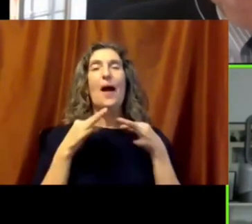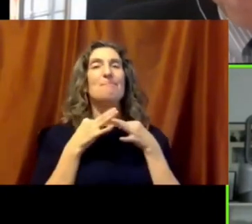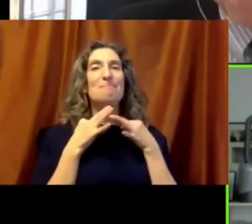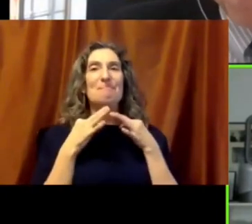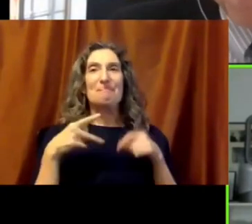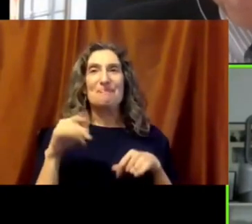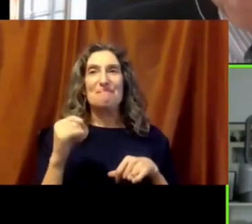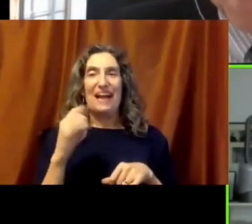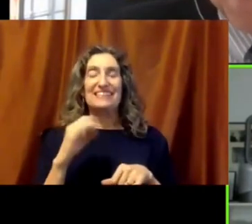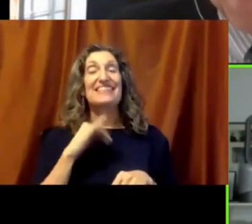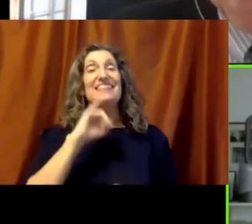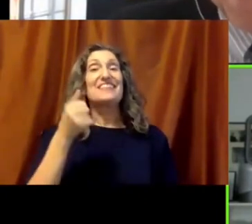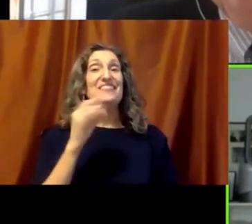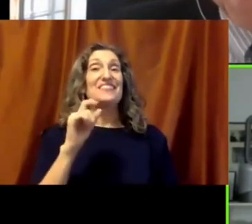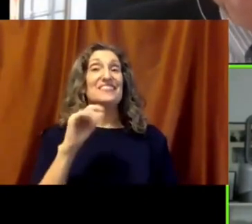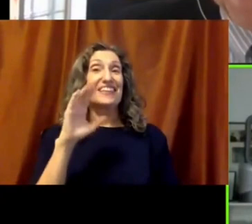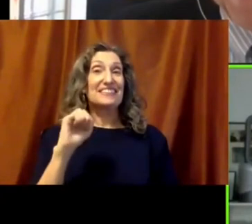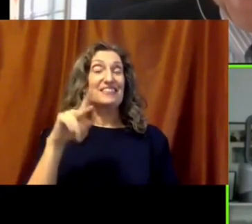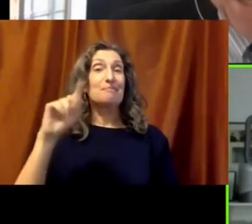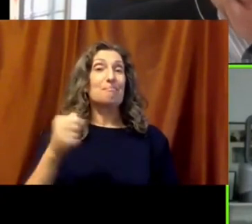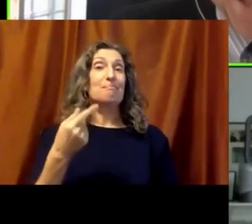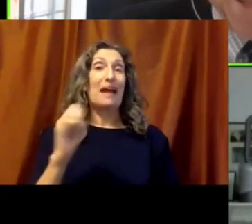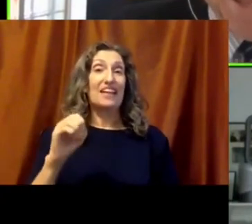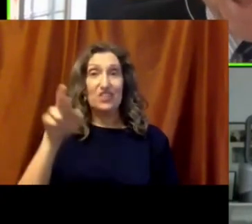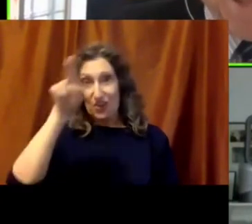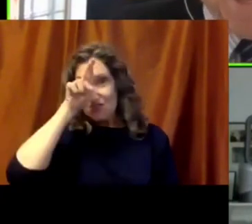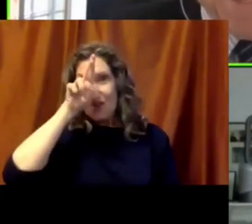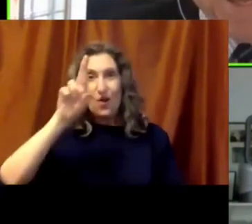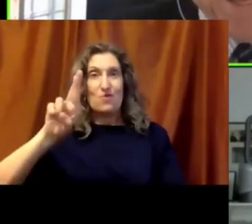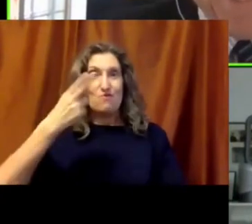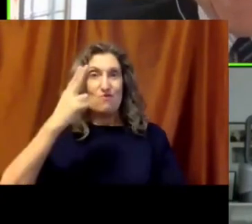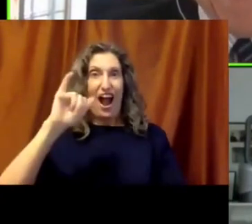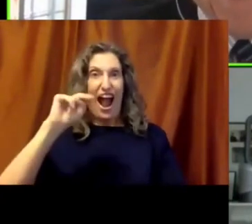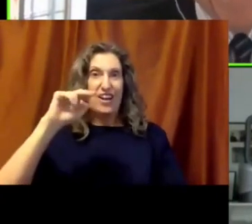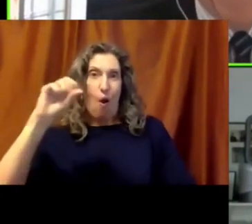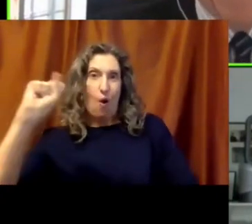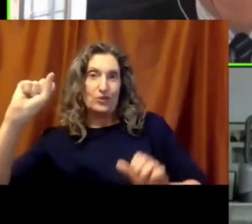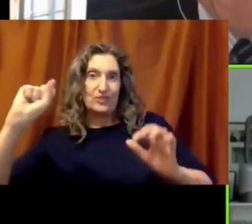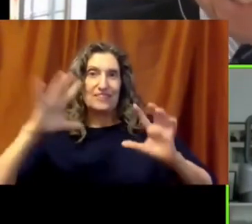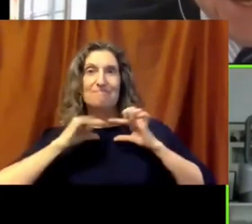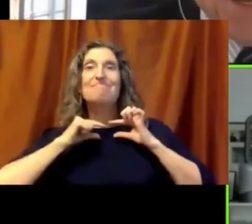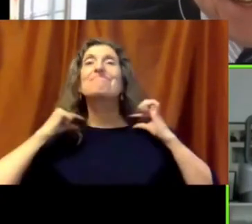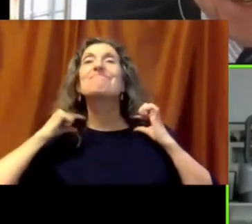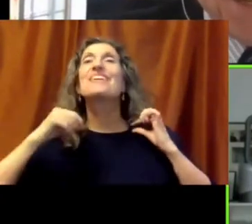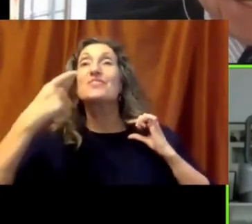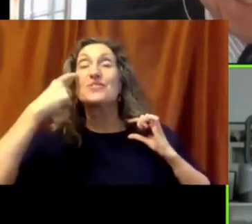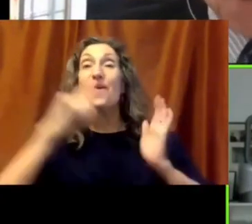Justice Page Rhinos, there are rhinos on the bow tie.